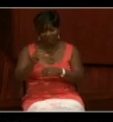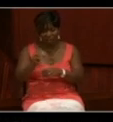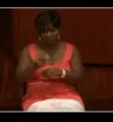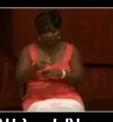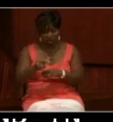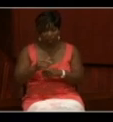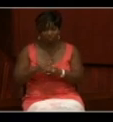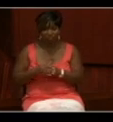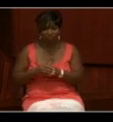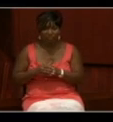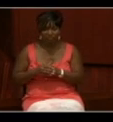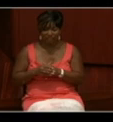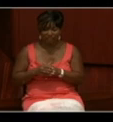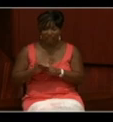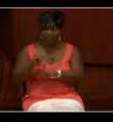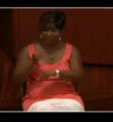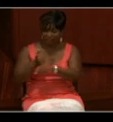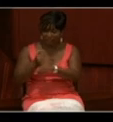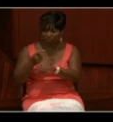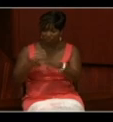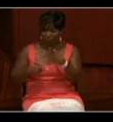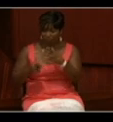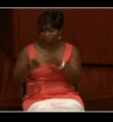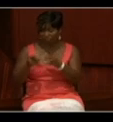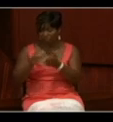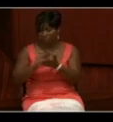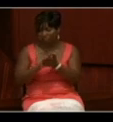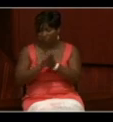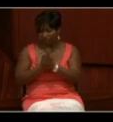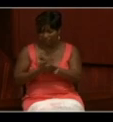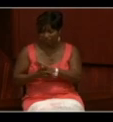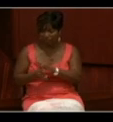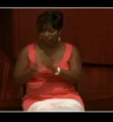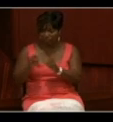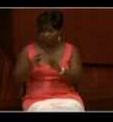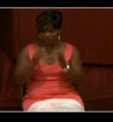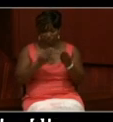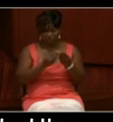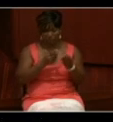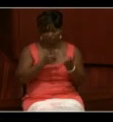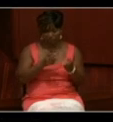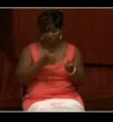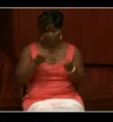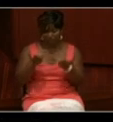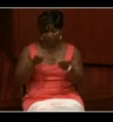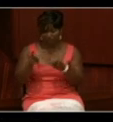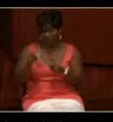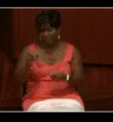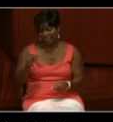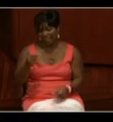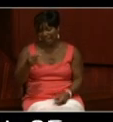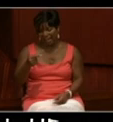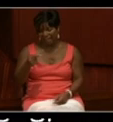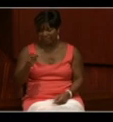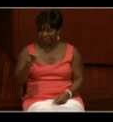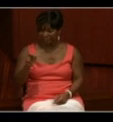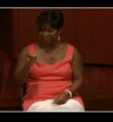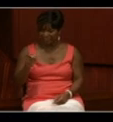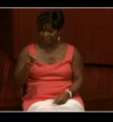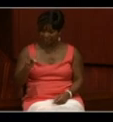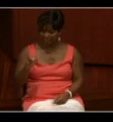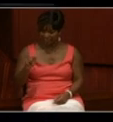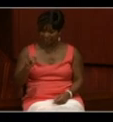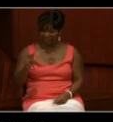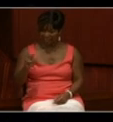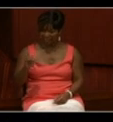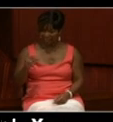establishment of what would become the Bureau of Navigation and logbooks that increasingly standardized to include lists of officers in the front of the logbook.